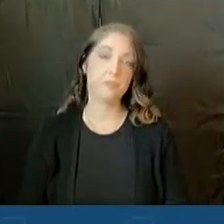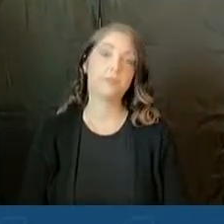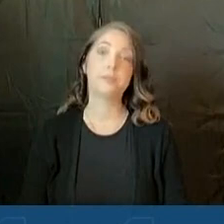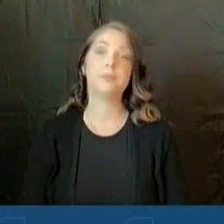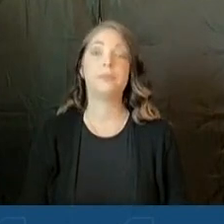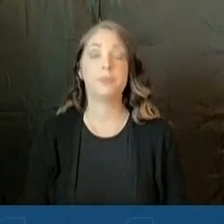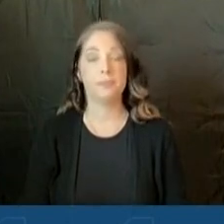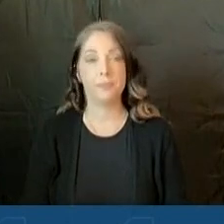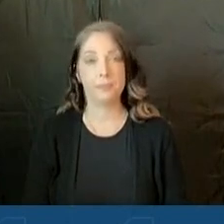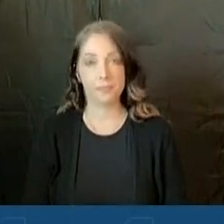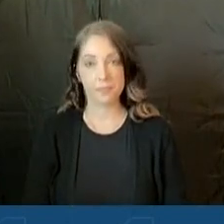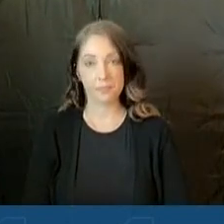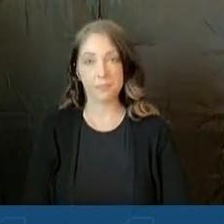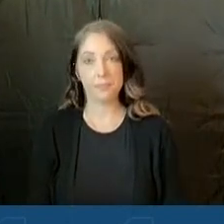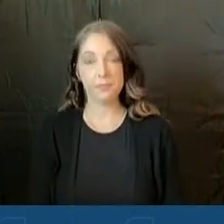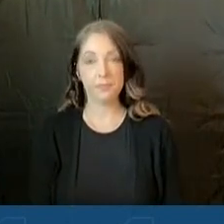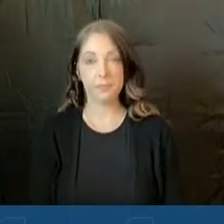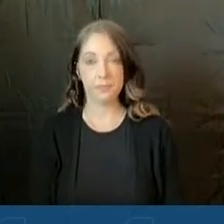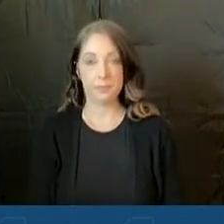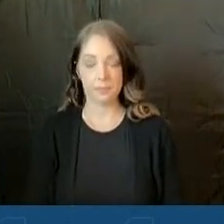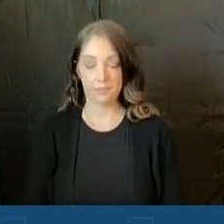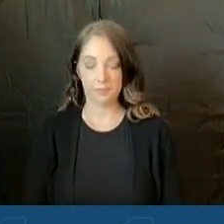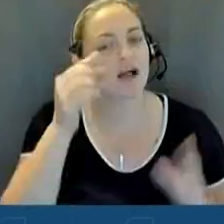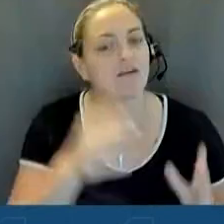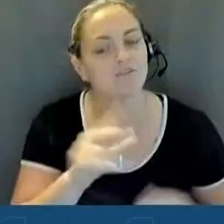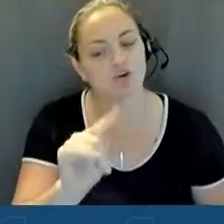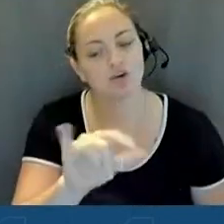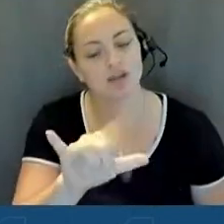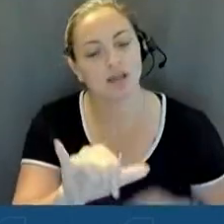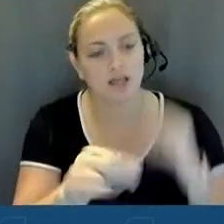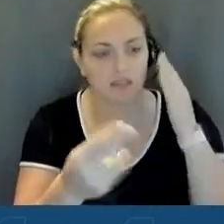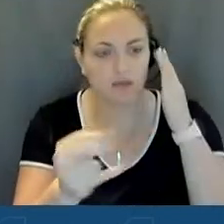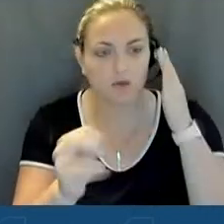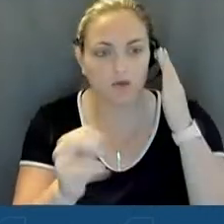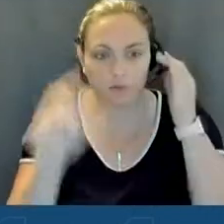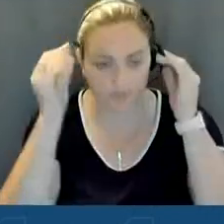stamped and some would also close loopholes on making or altering firearms.